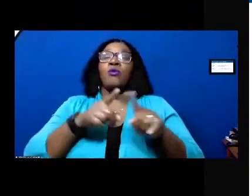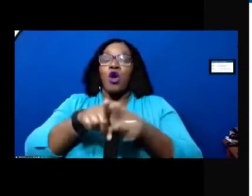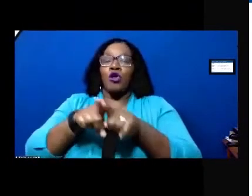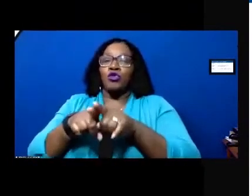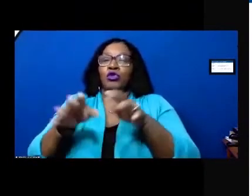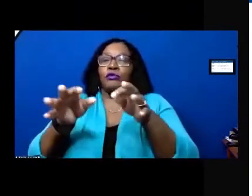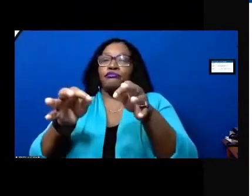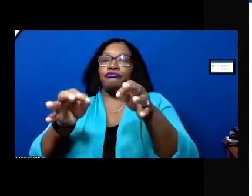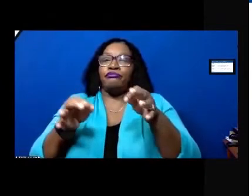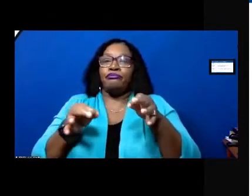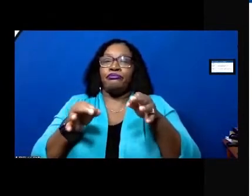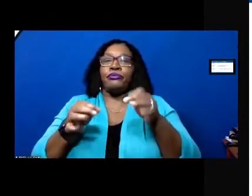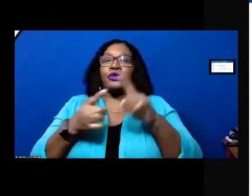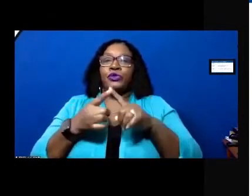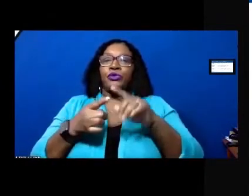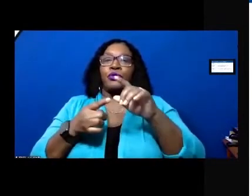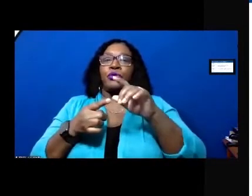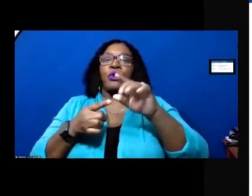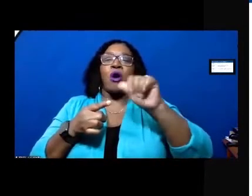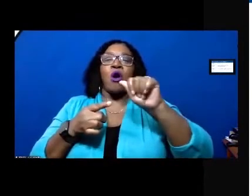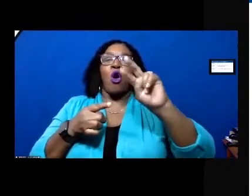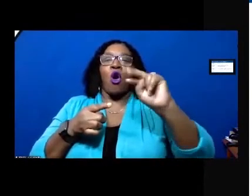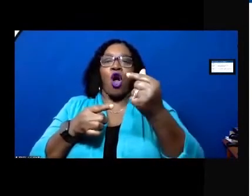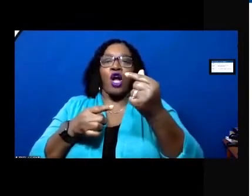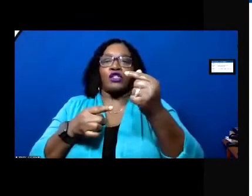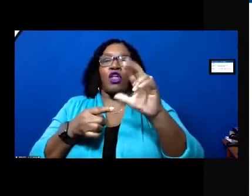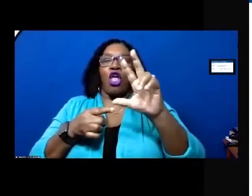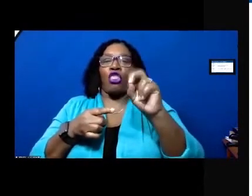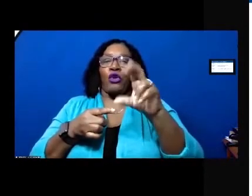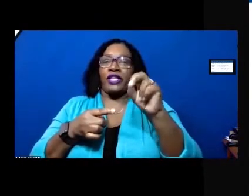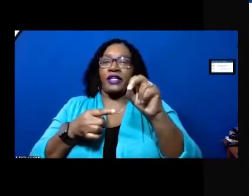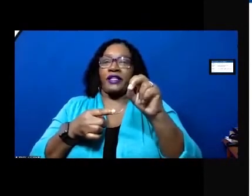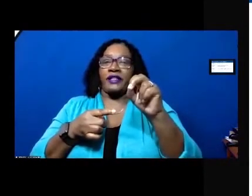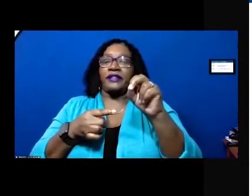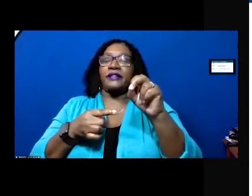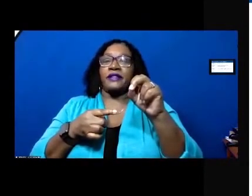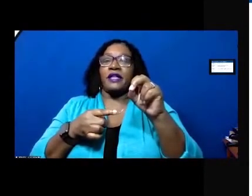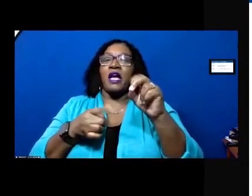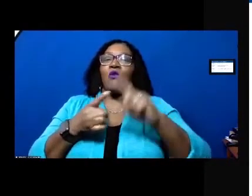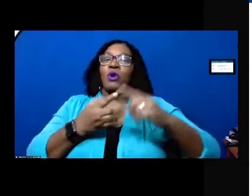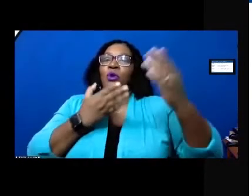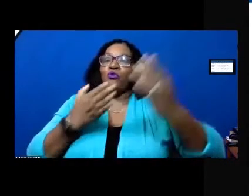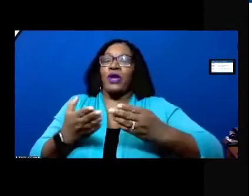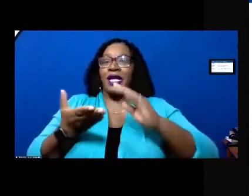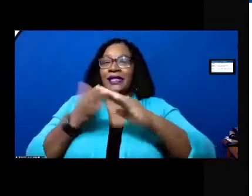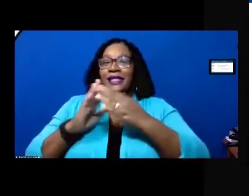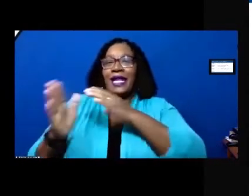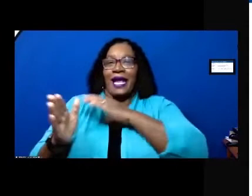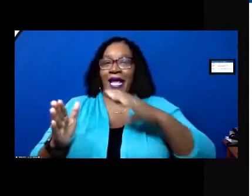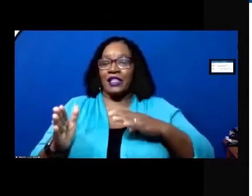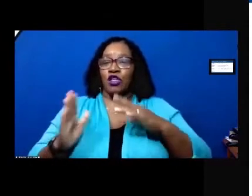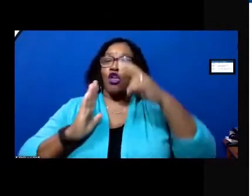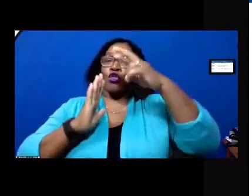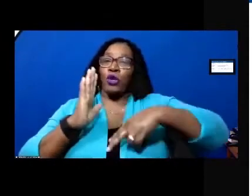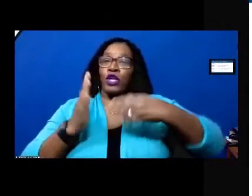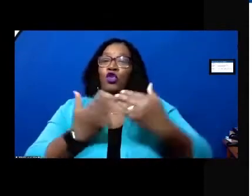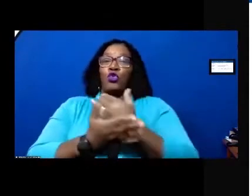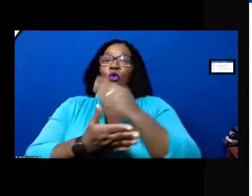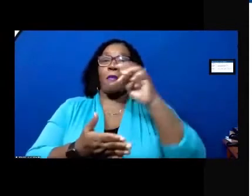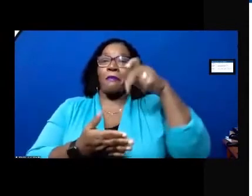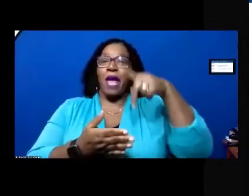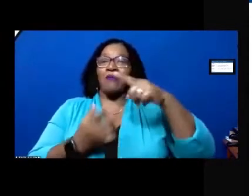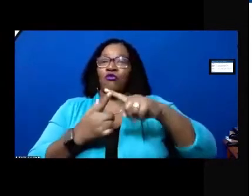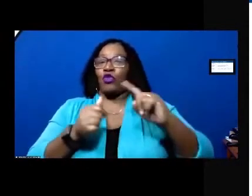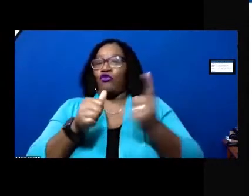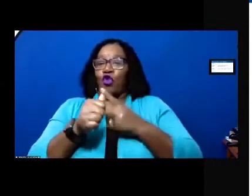back to august 30th we would bring city council the reading of the new map to you for